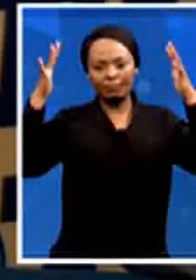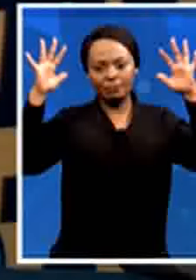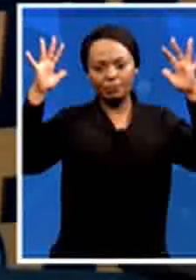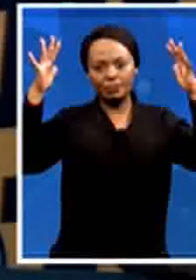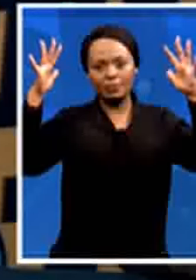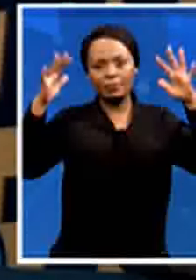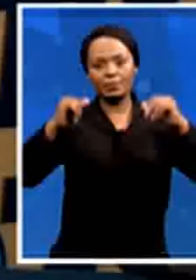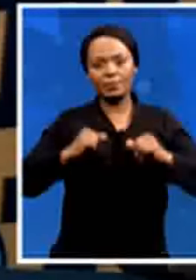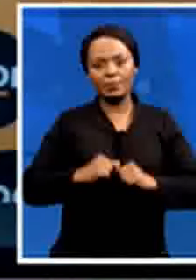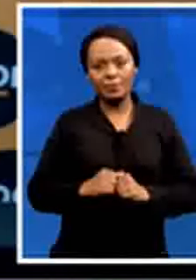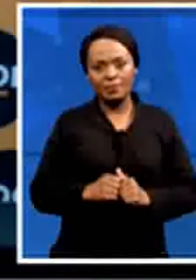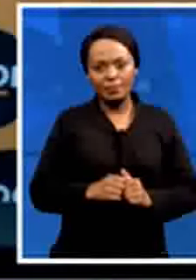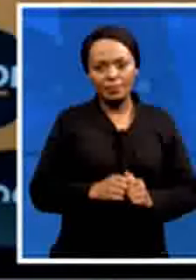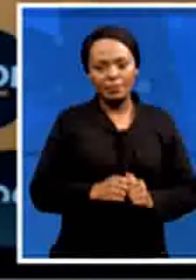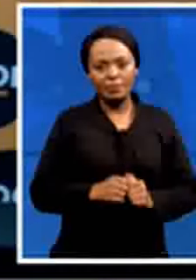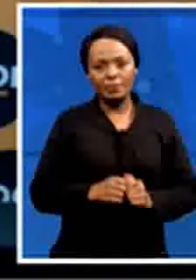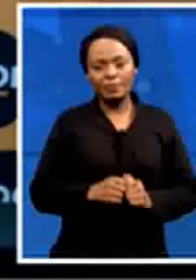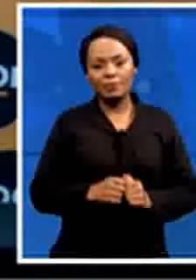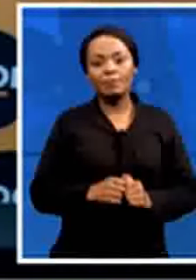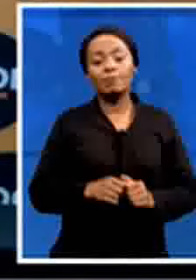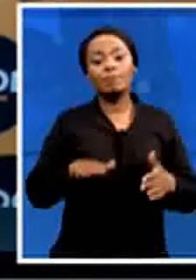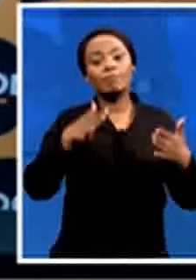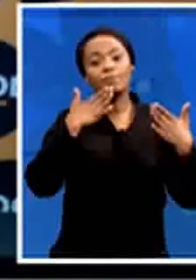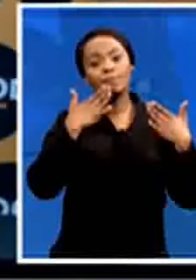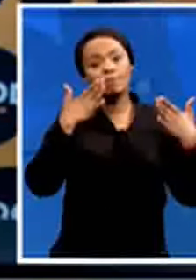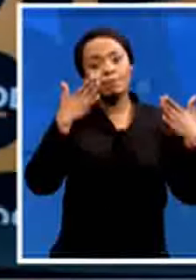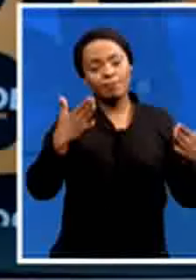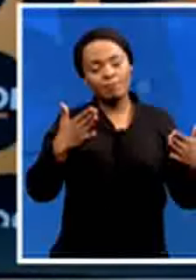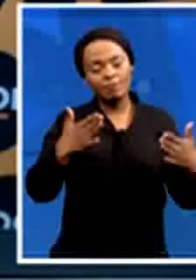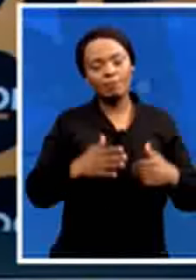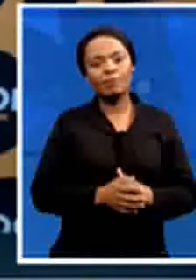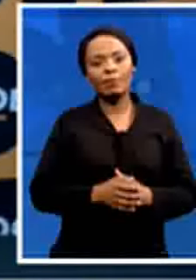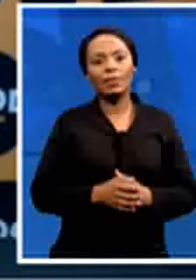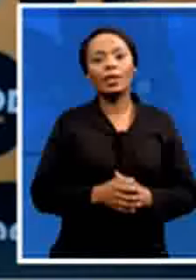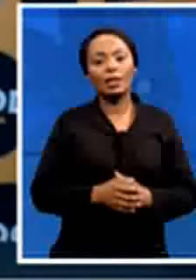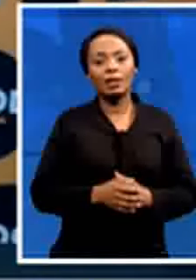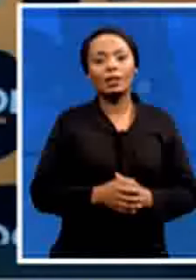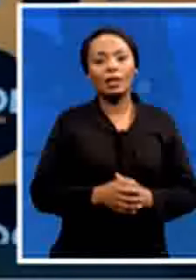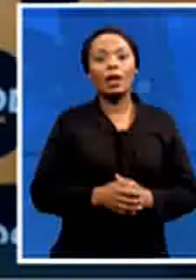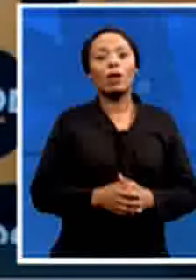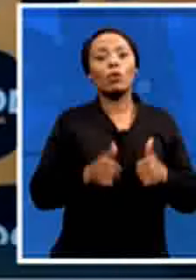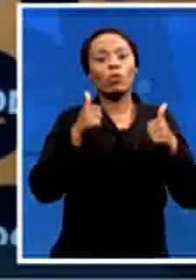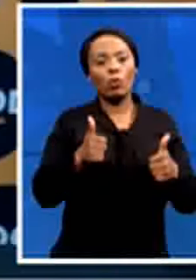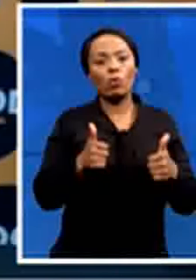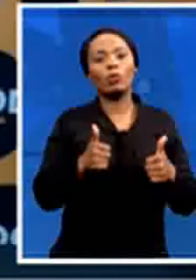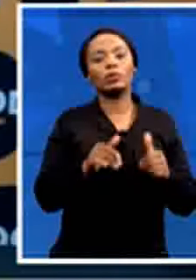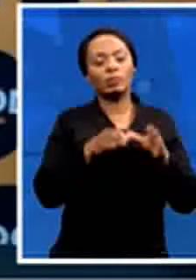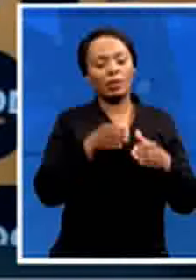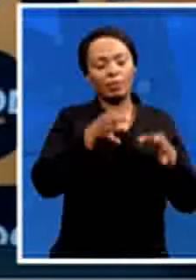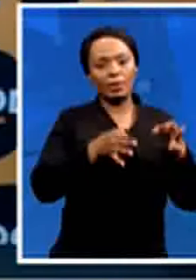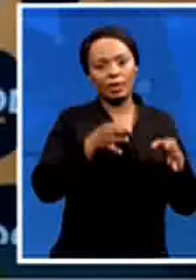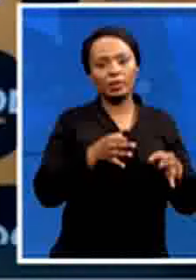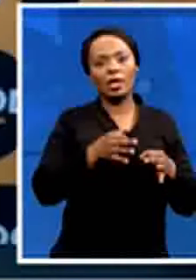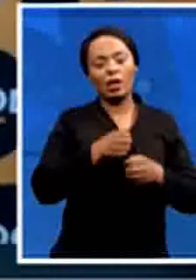thank you um all right the good party launching its uh elections manifesto briefly briefly giving